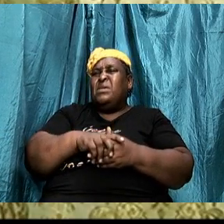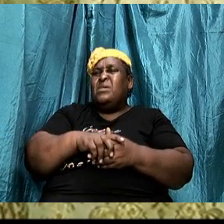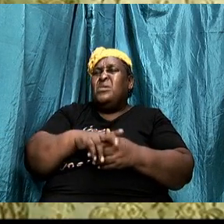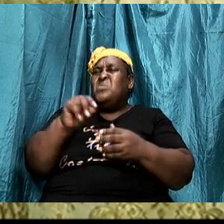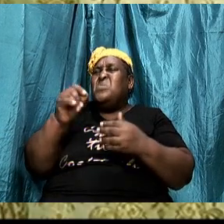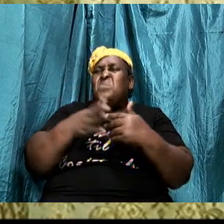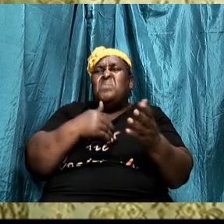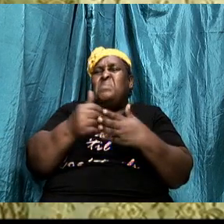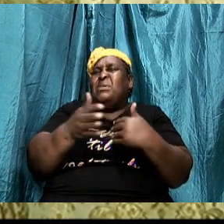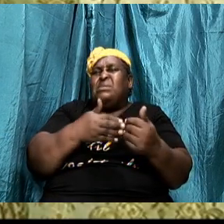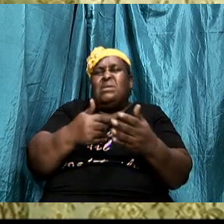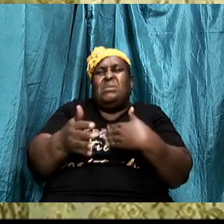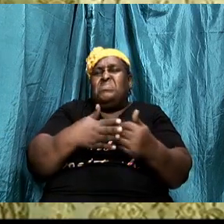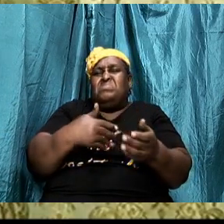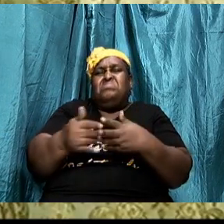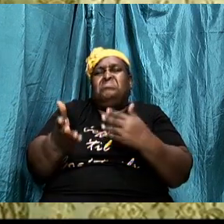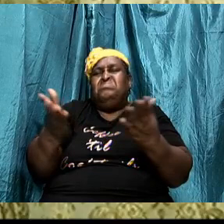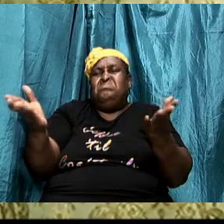doesn't matter